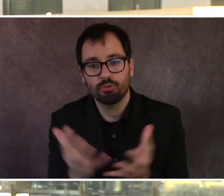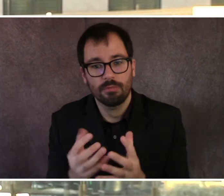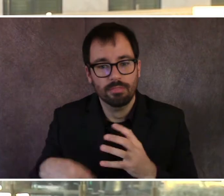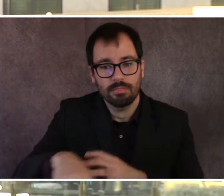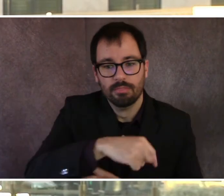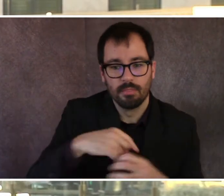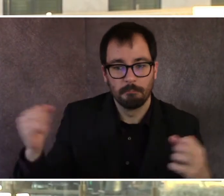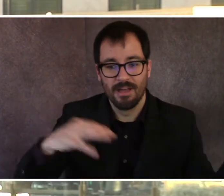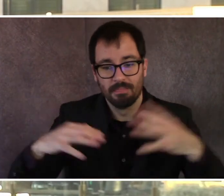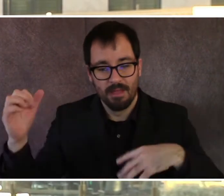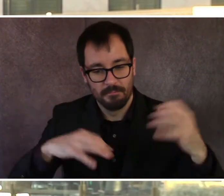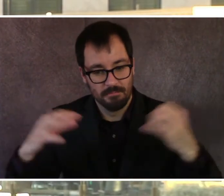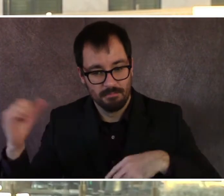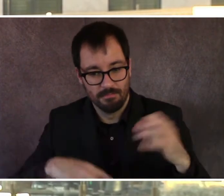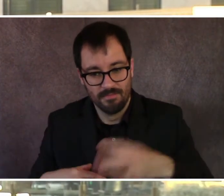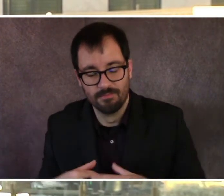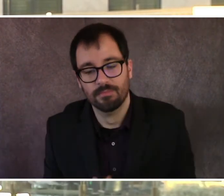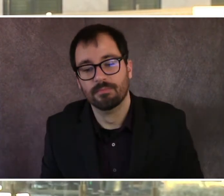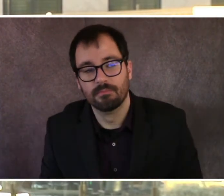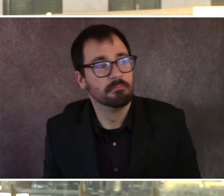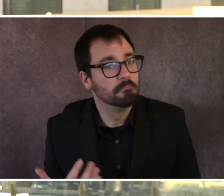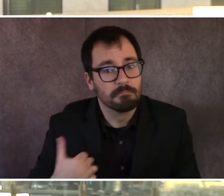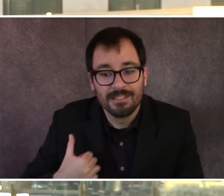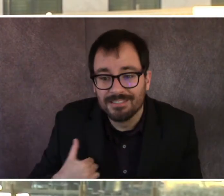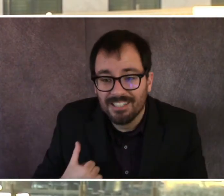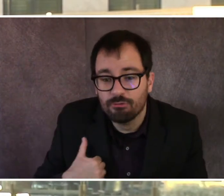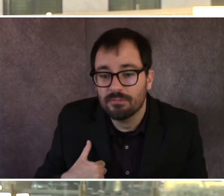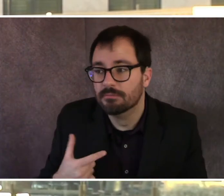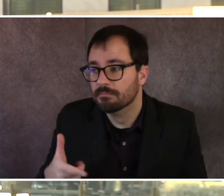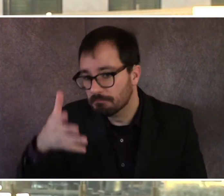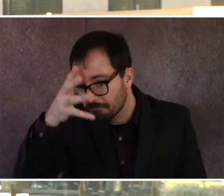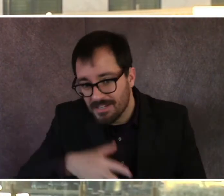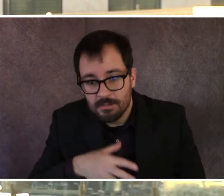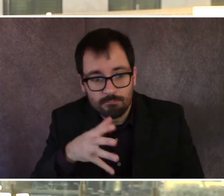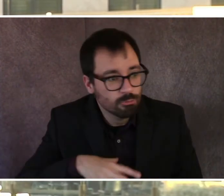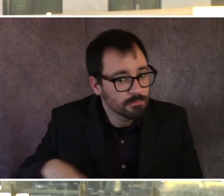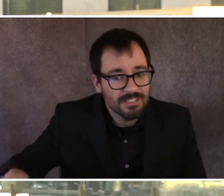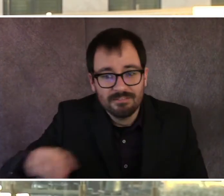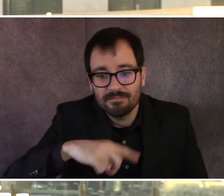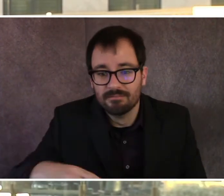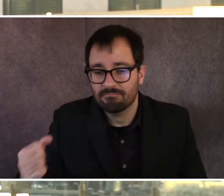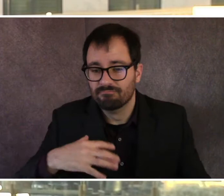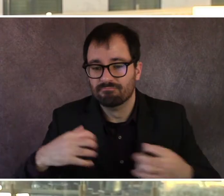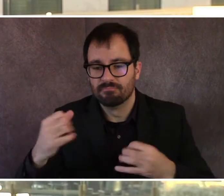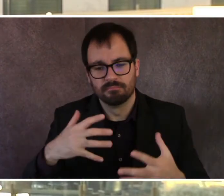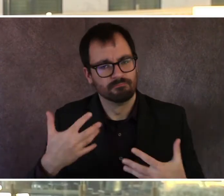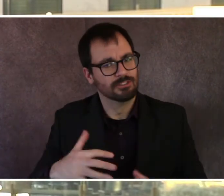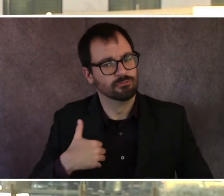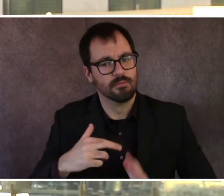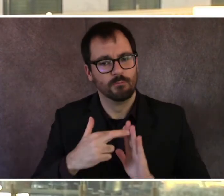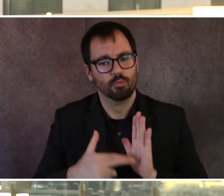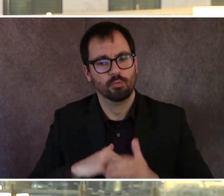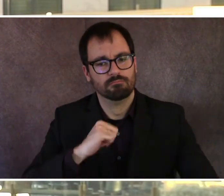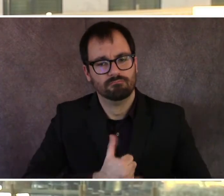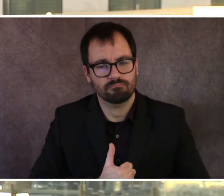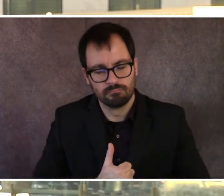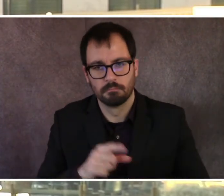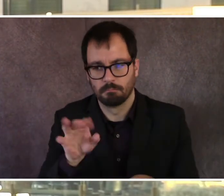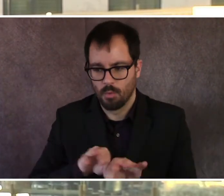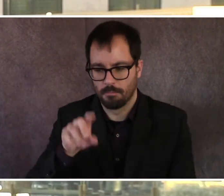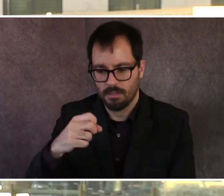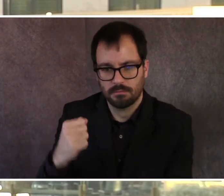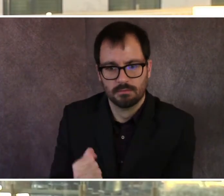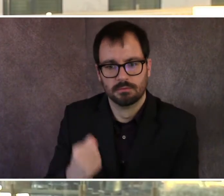13th. They're going to come from overseas. Those are coming from military men and women. There's rules in place, post marks in place